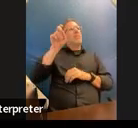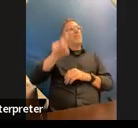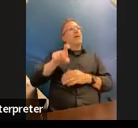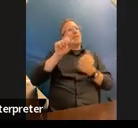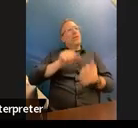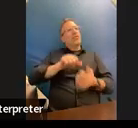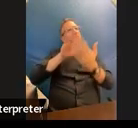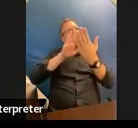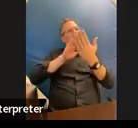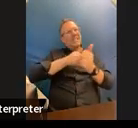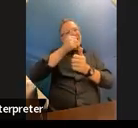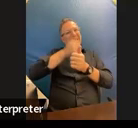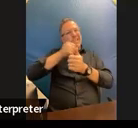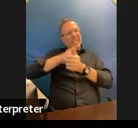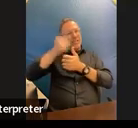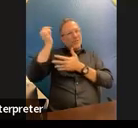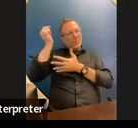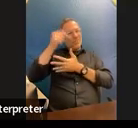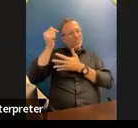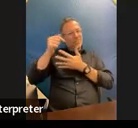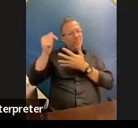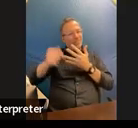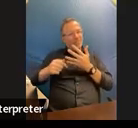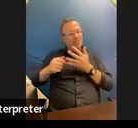individually um